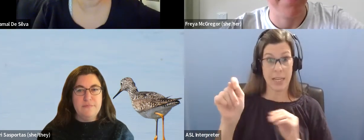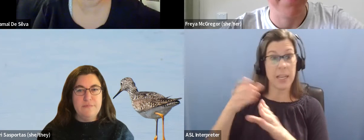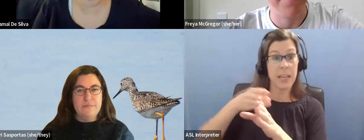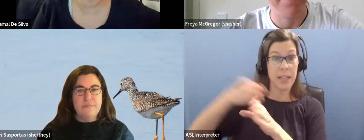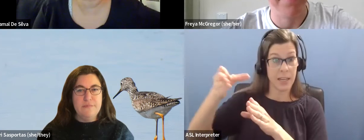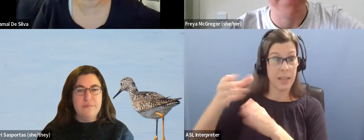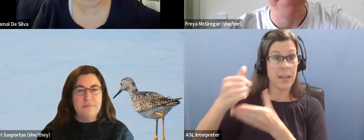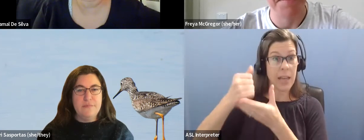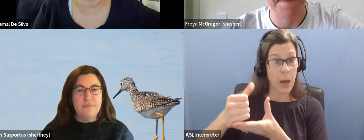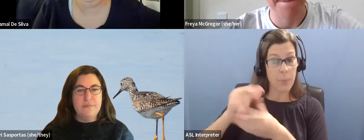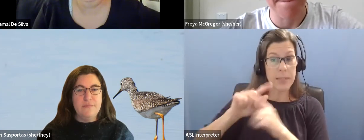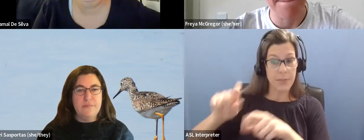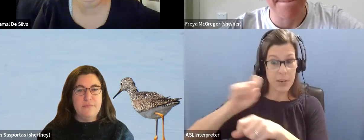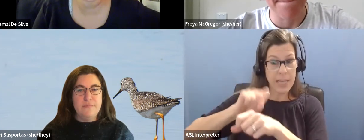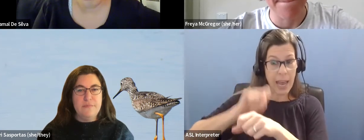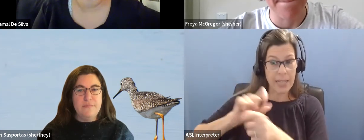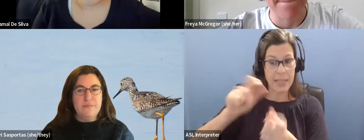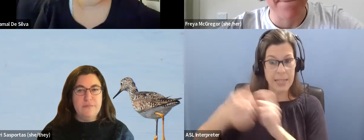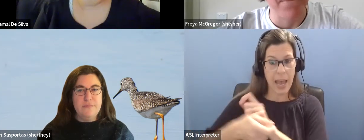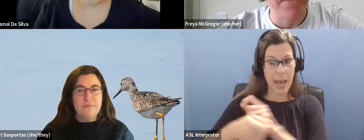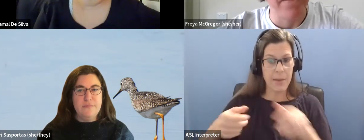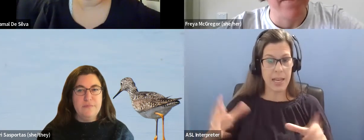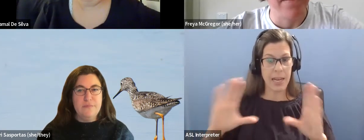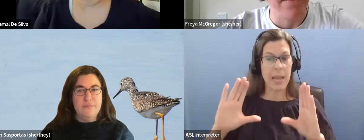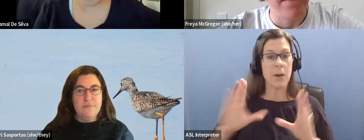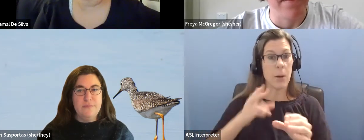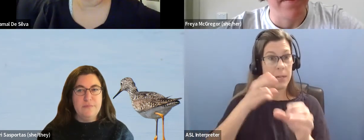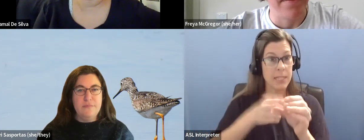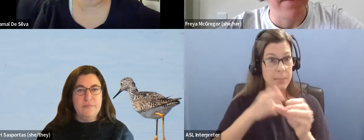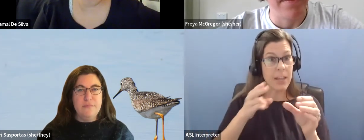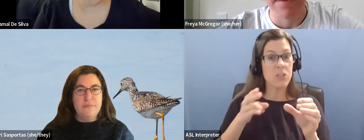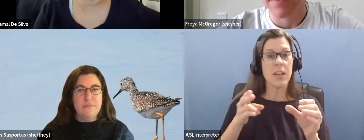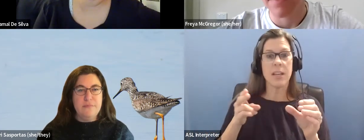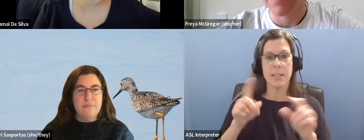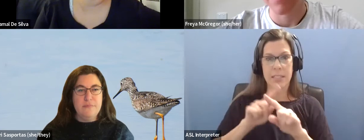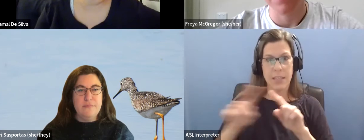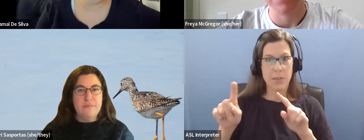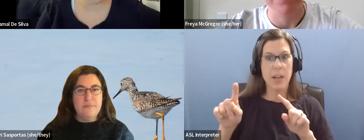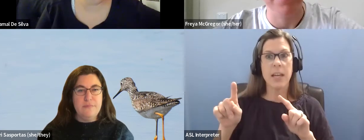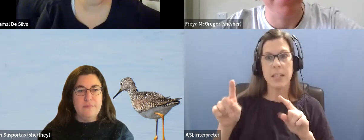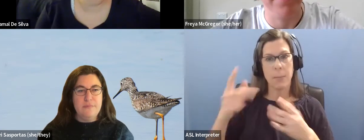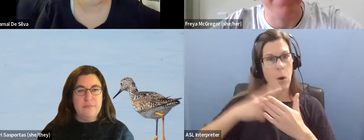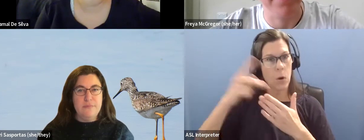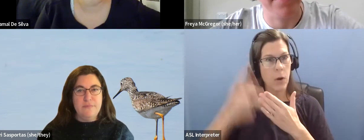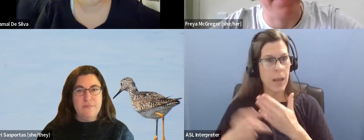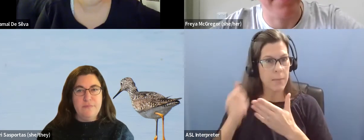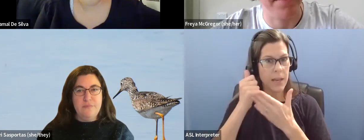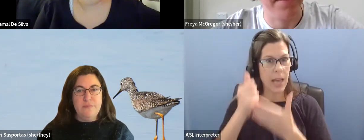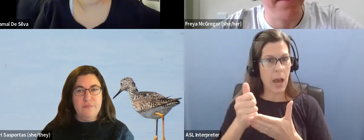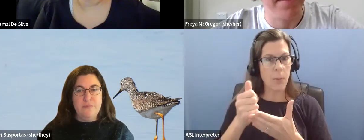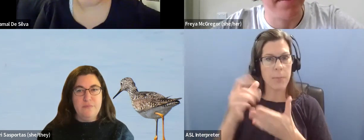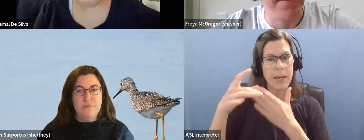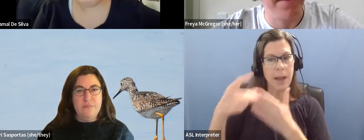tasks and equipment to enable participation, and developing public health programs helps to guide BirdAbility's overall approach.